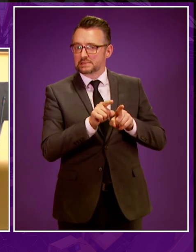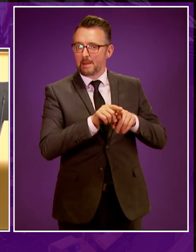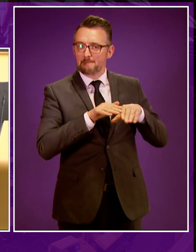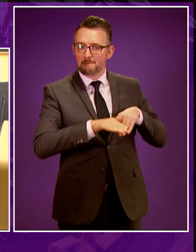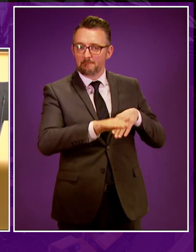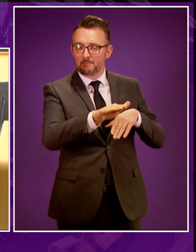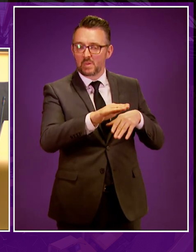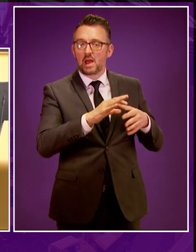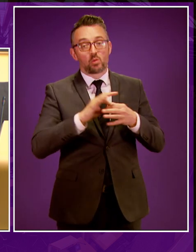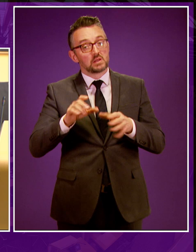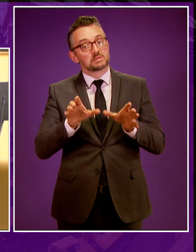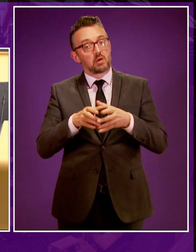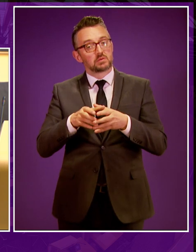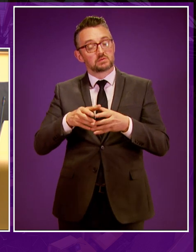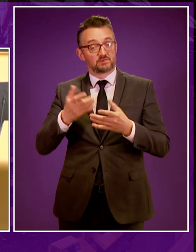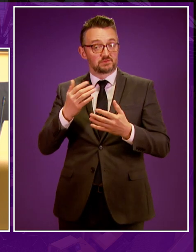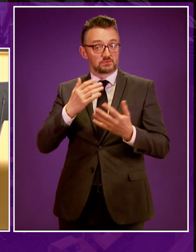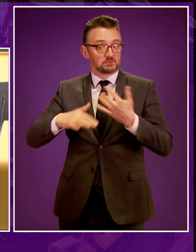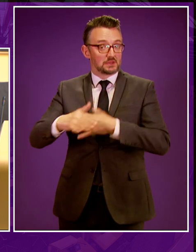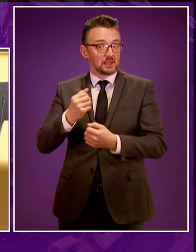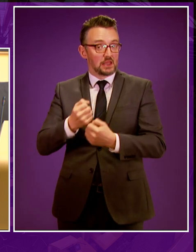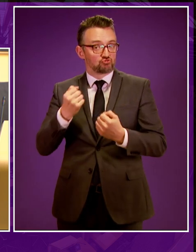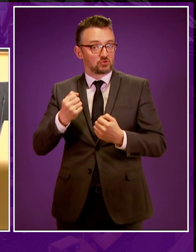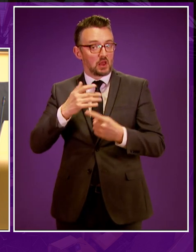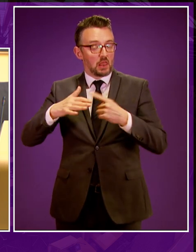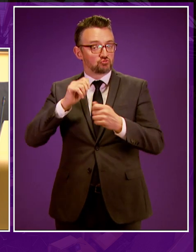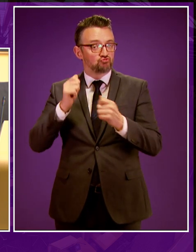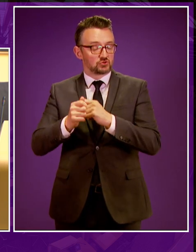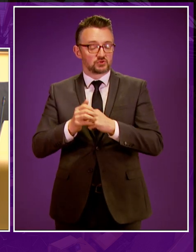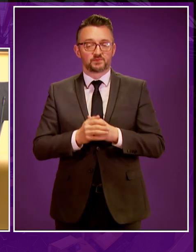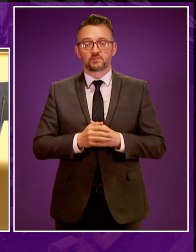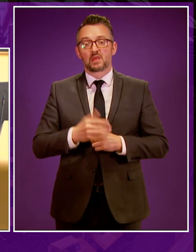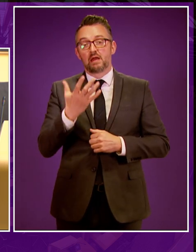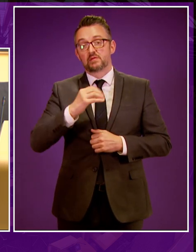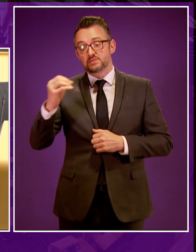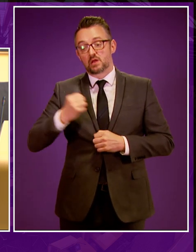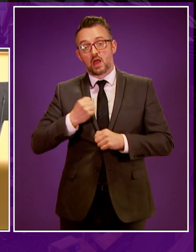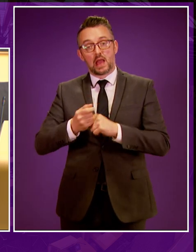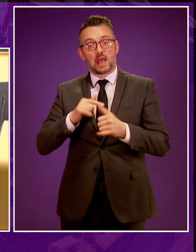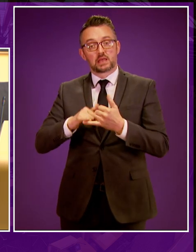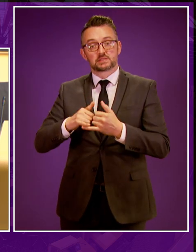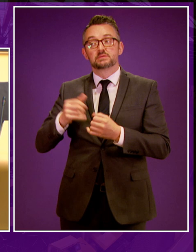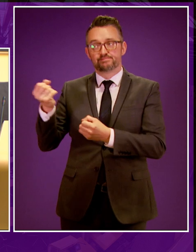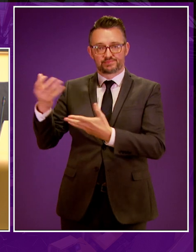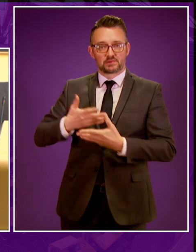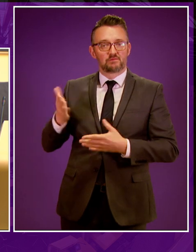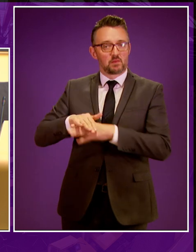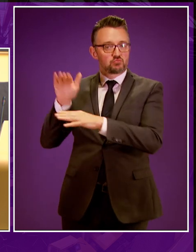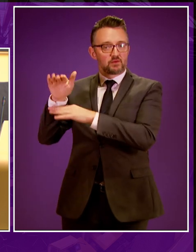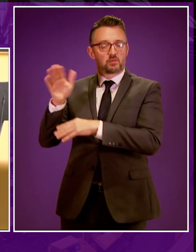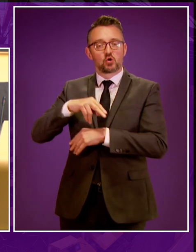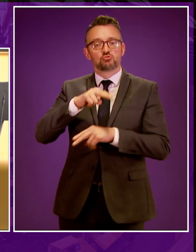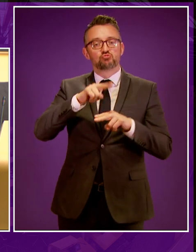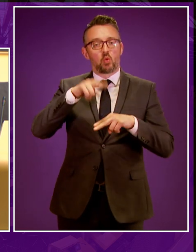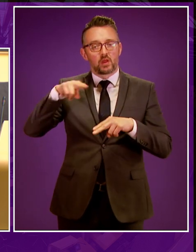to the Department for Energy and Climate Change. We know that currently about 50% of our gas is imported from places